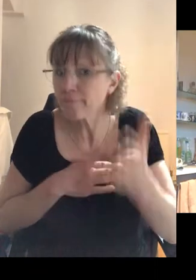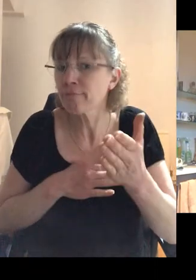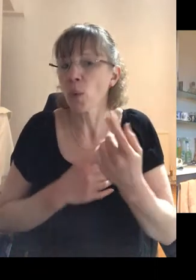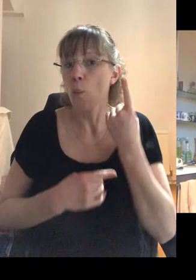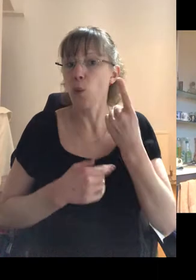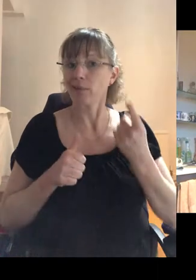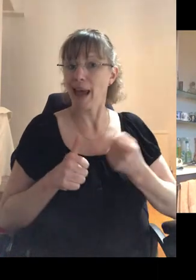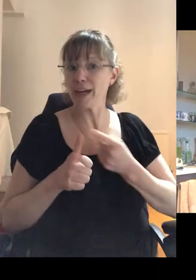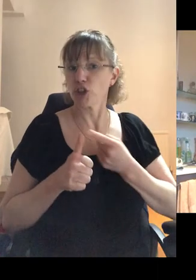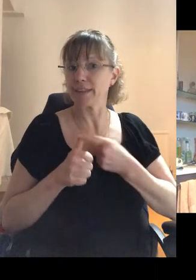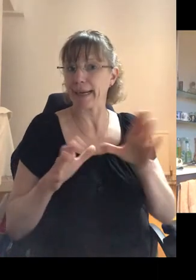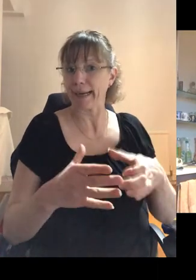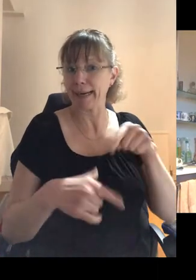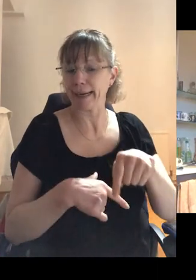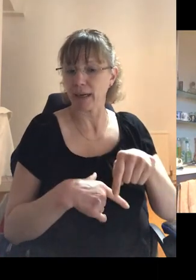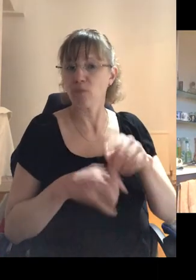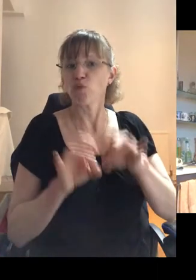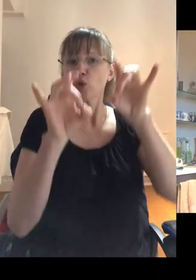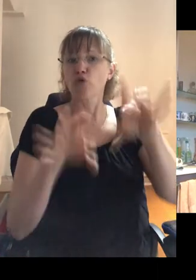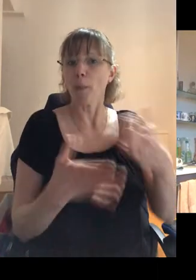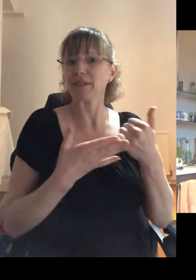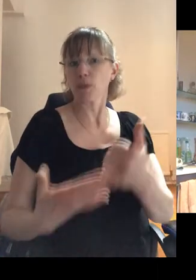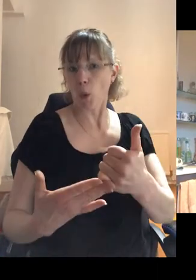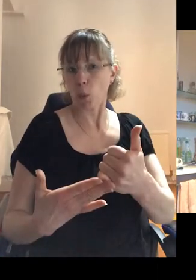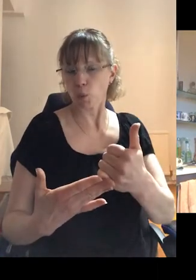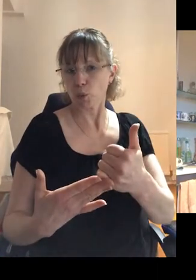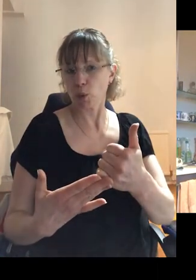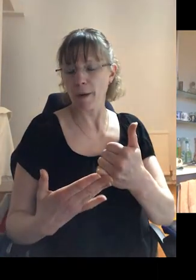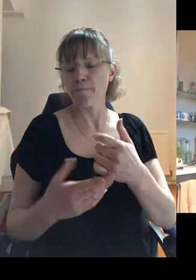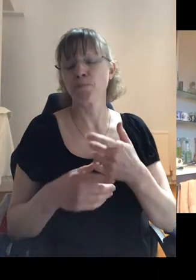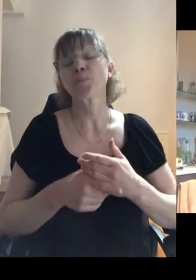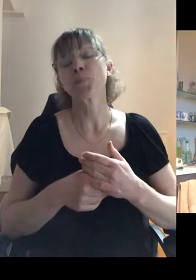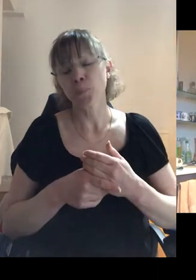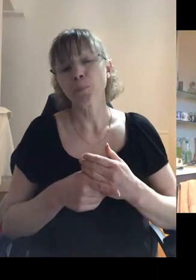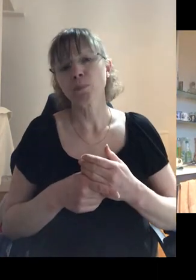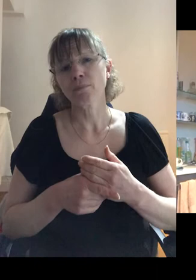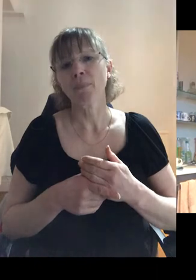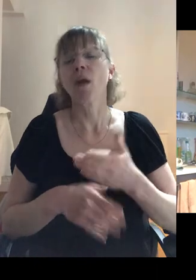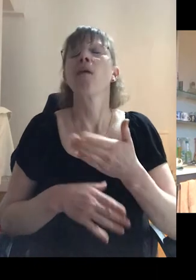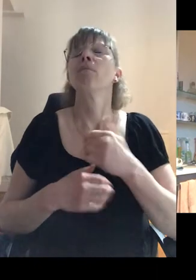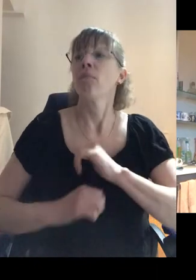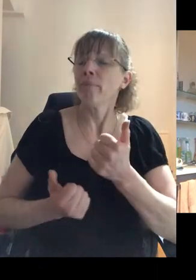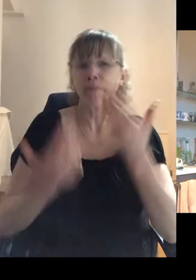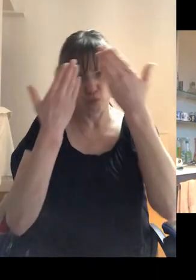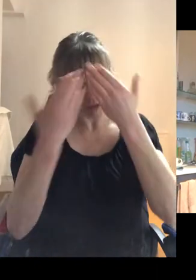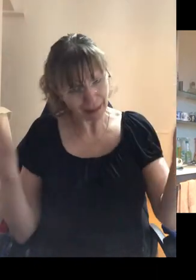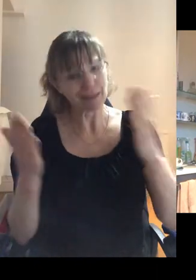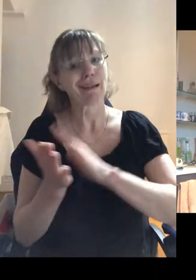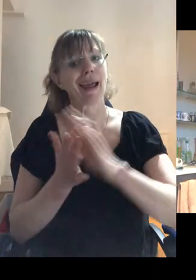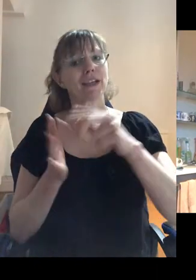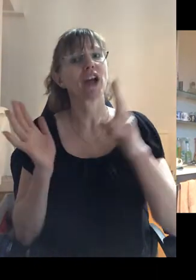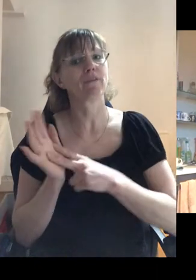to one agency where there was a, a drop-in support, uh, and it was a very, uh, well-respected, well-known HIV